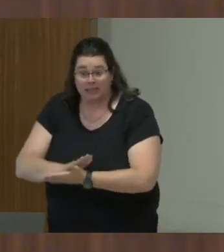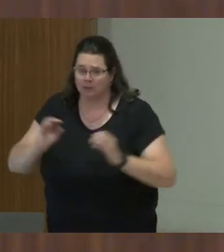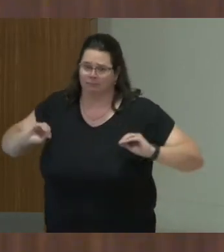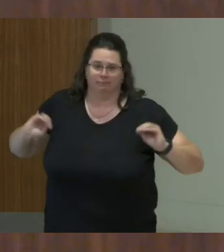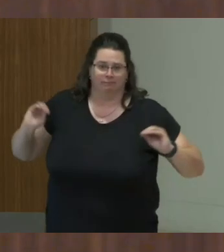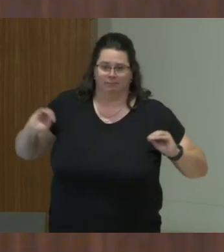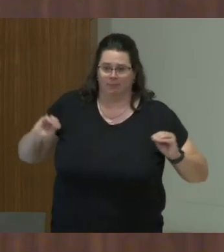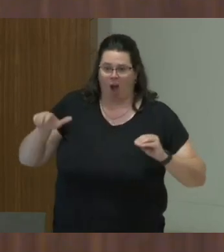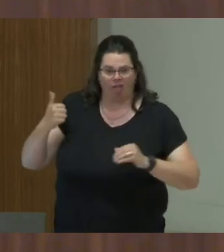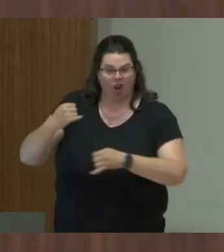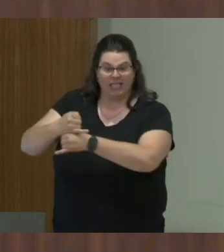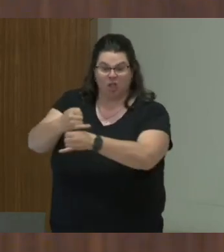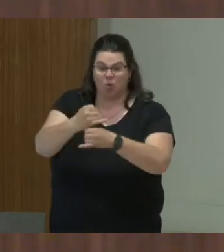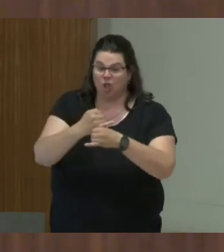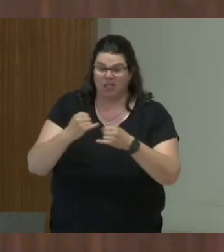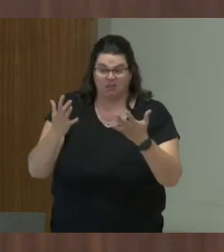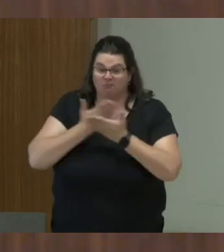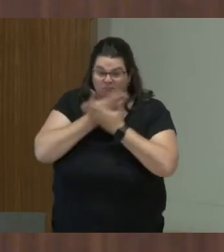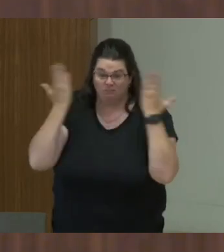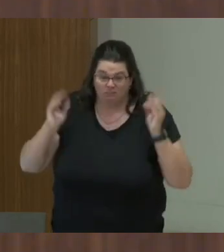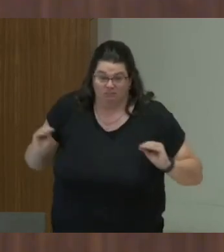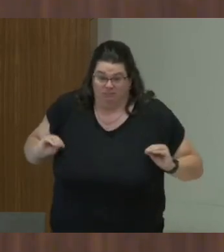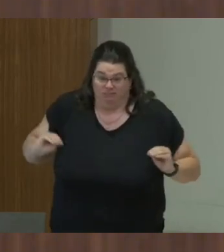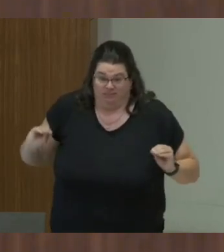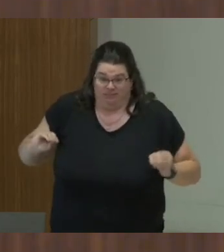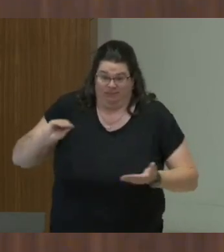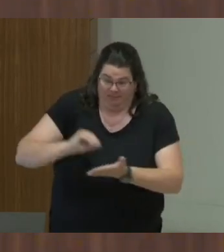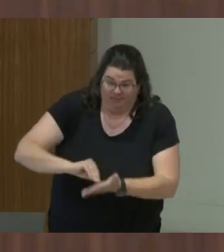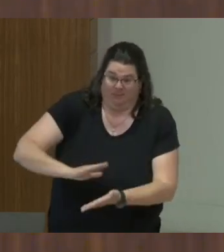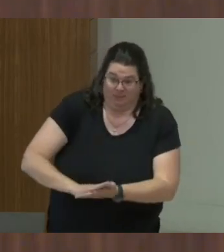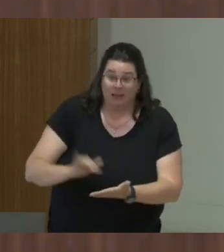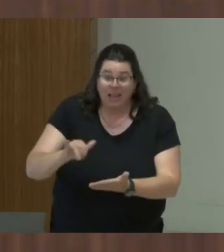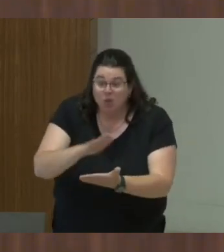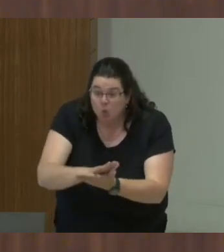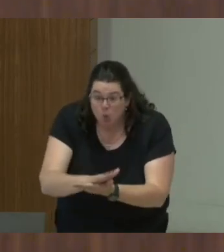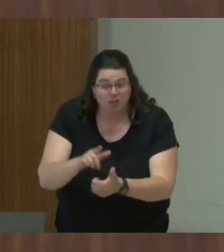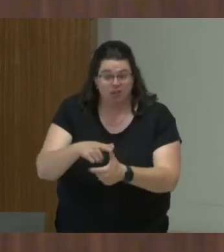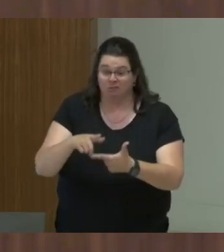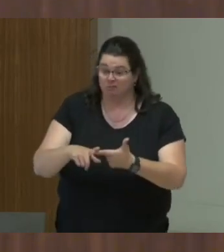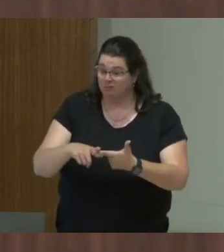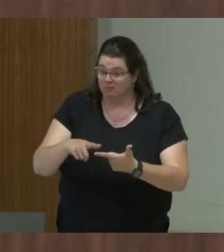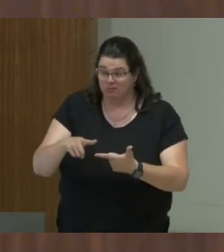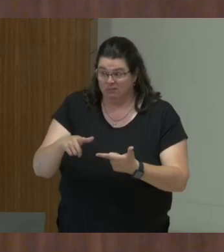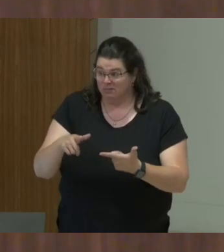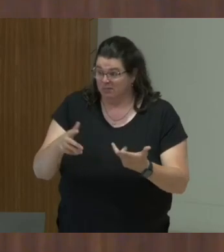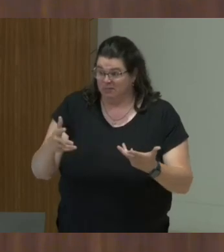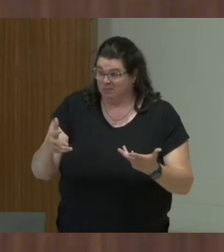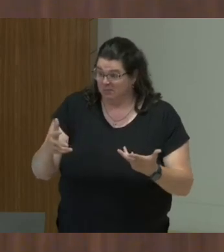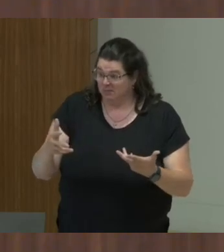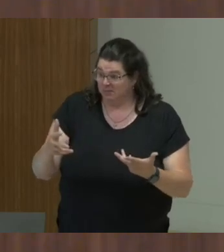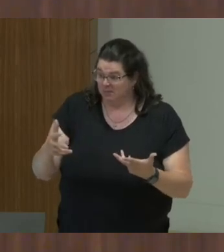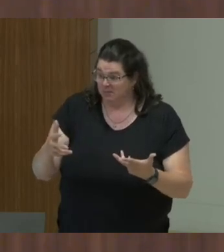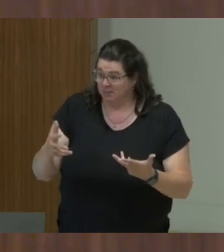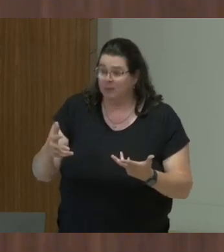And I am talking about entire range of institutions, which includes schools, which includes institutions